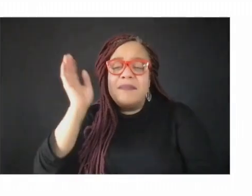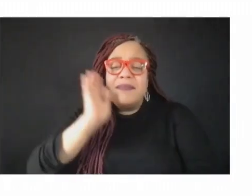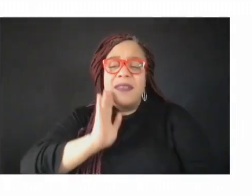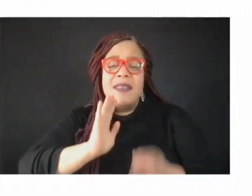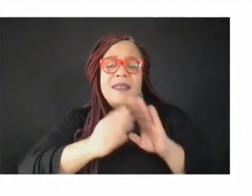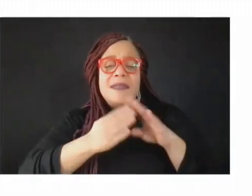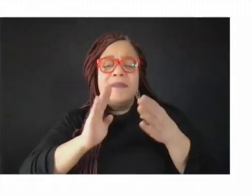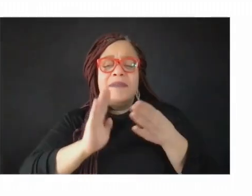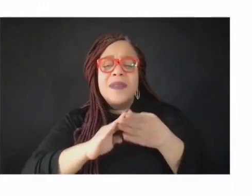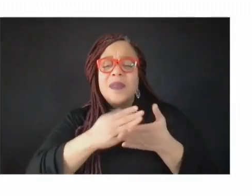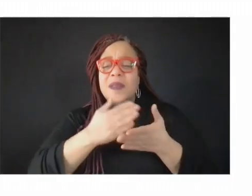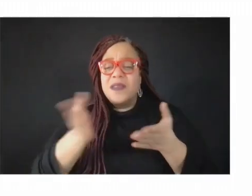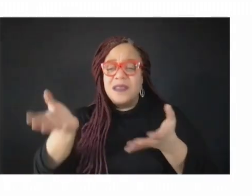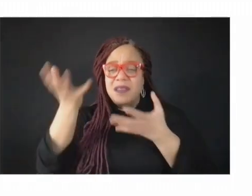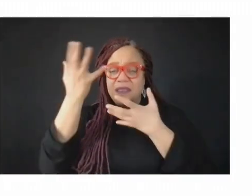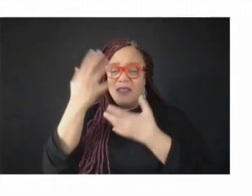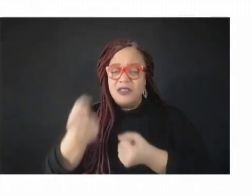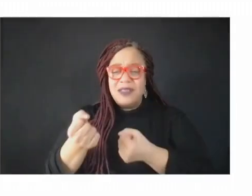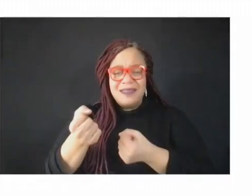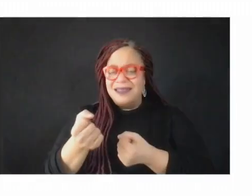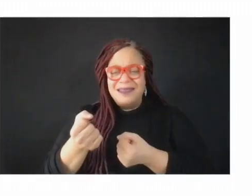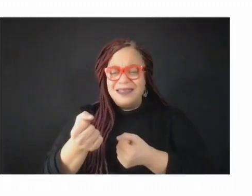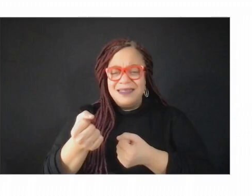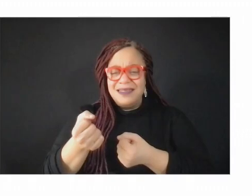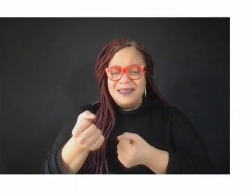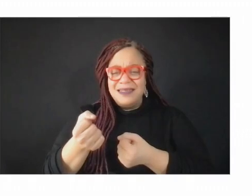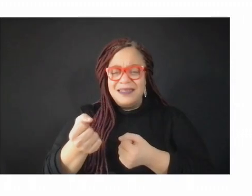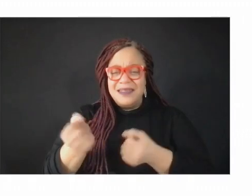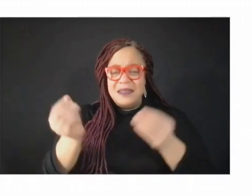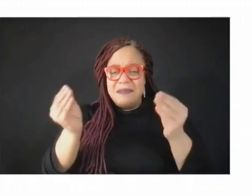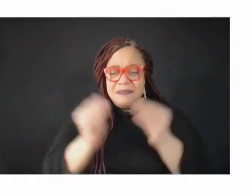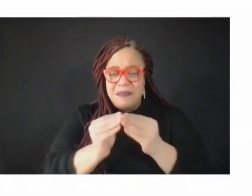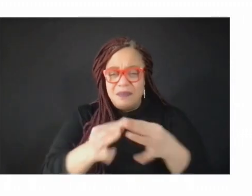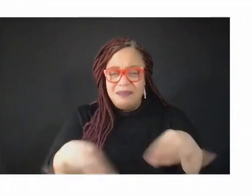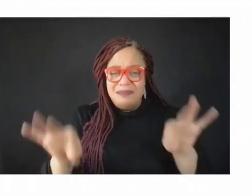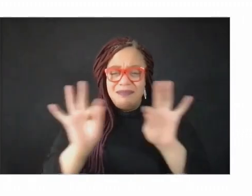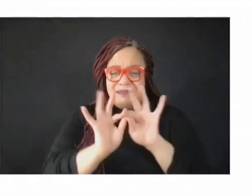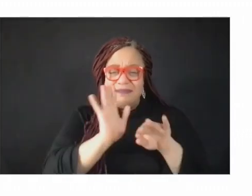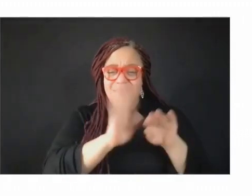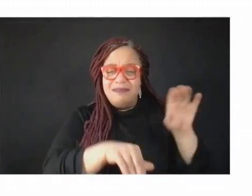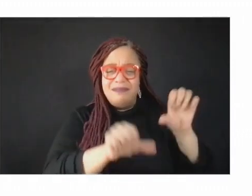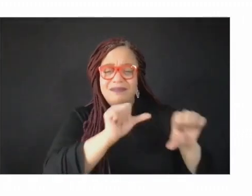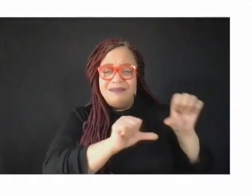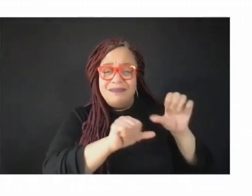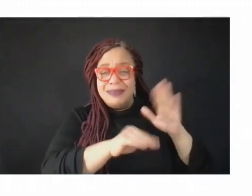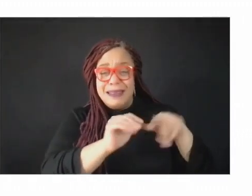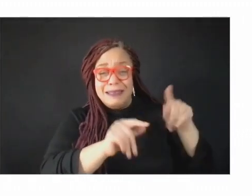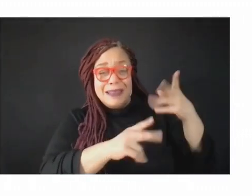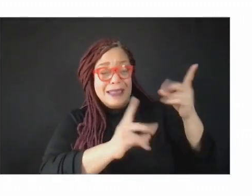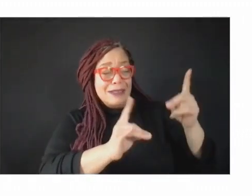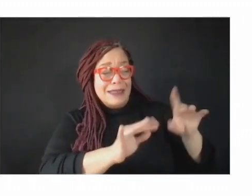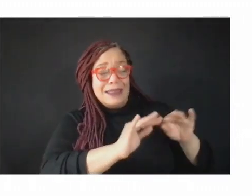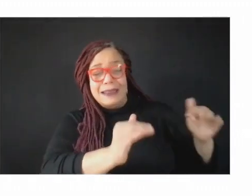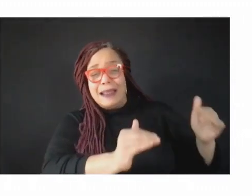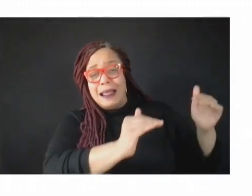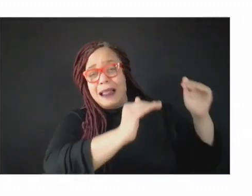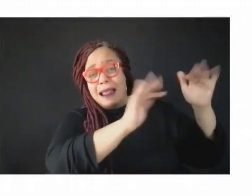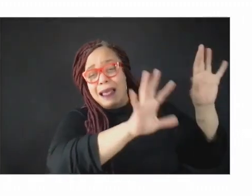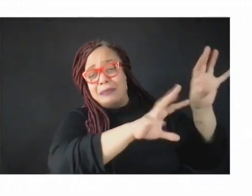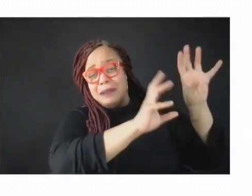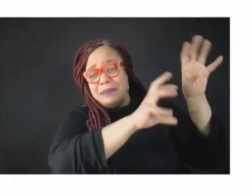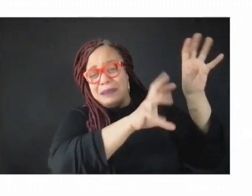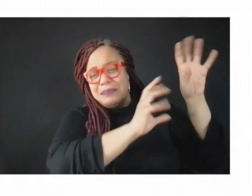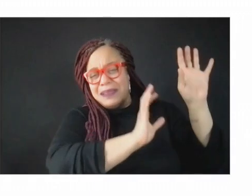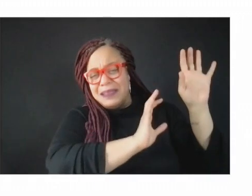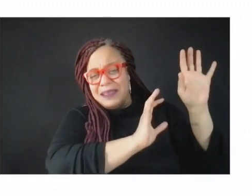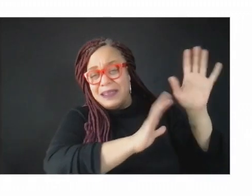than science, more important than academic credentials. A doctor may give great health advice, but they may not be aware